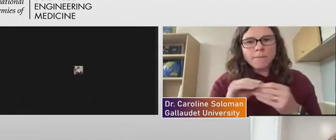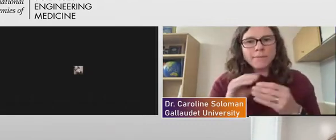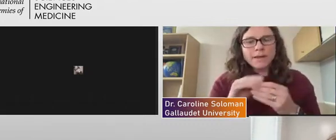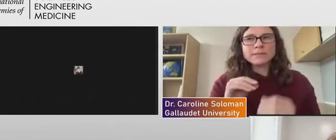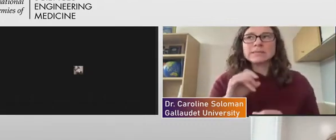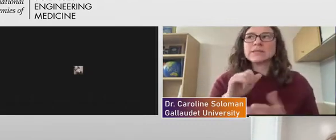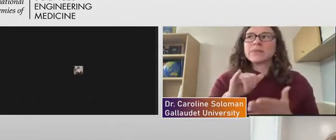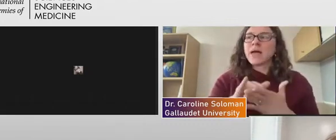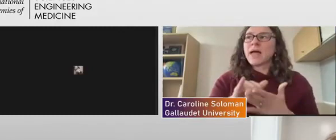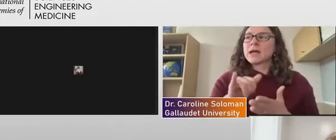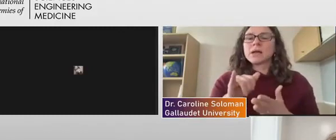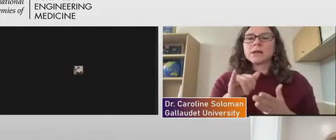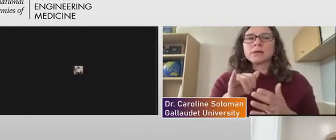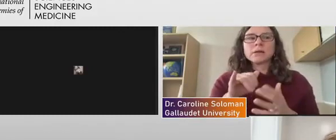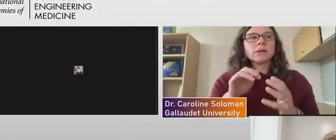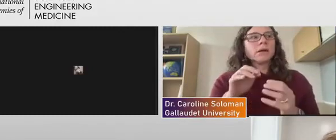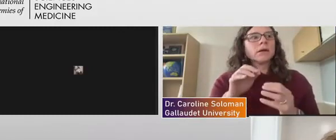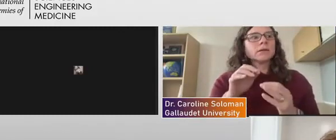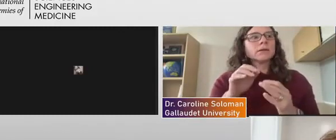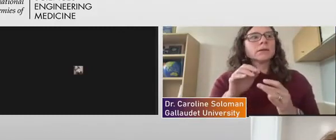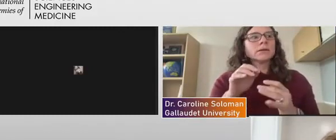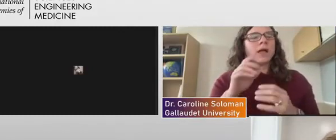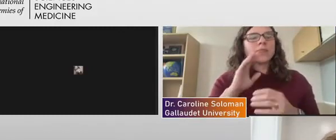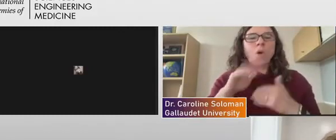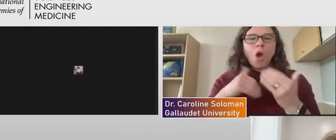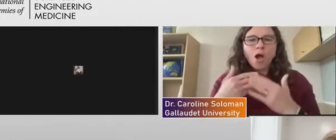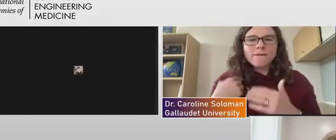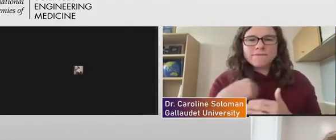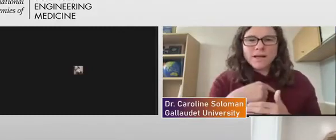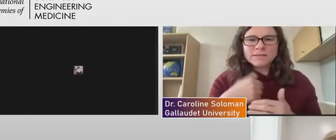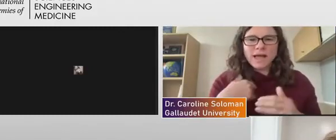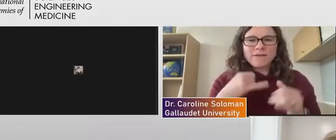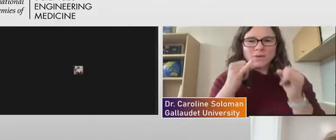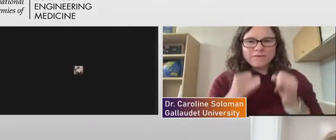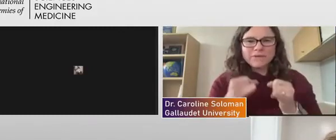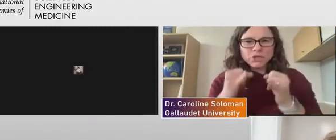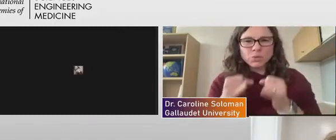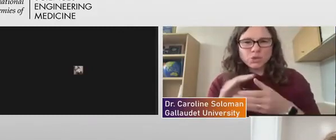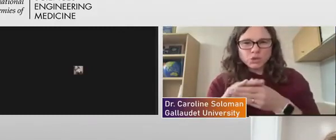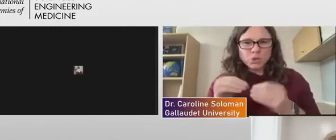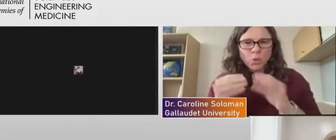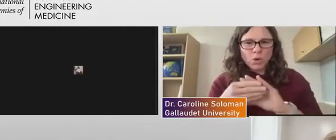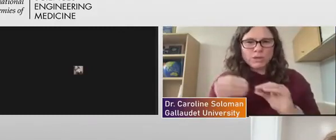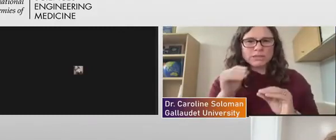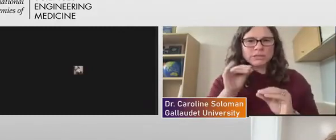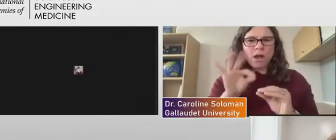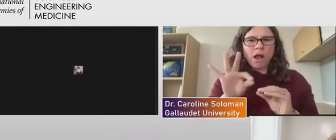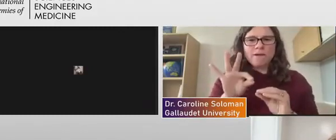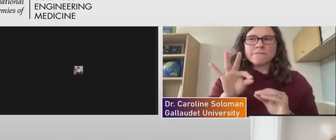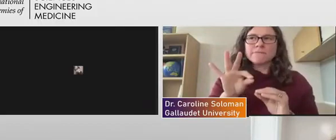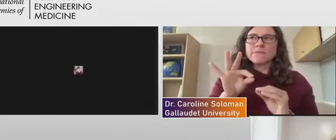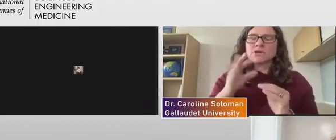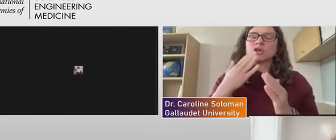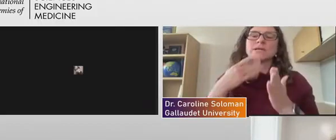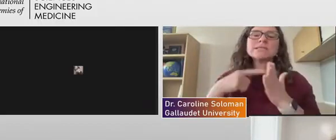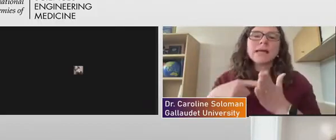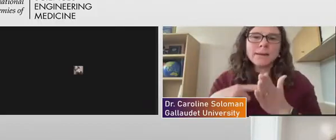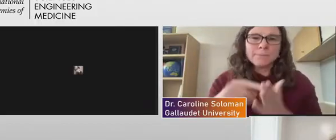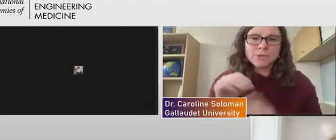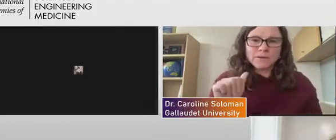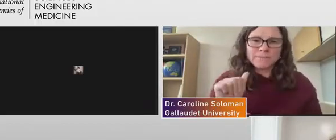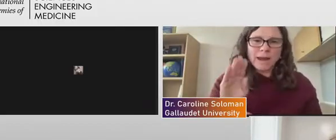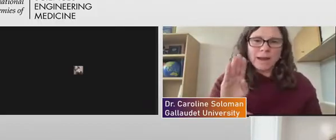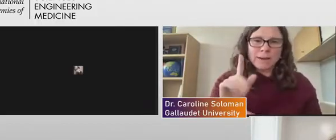I want to add to the comments that you guys have made here today, that all of us have our own